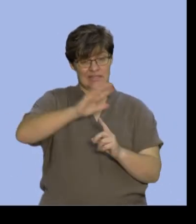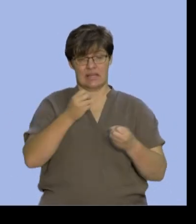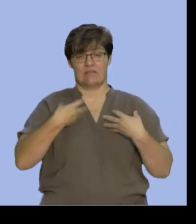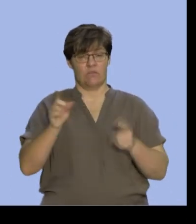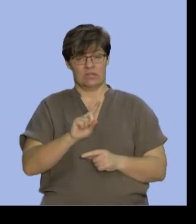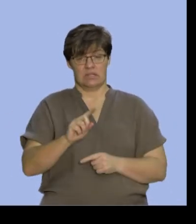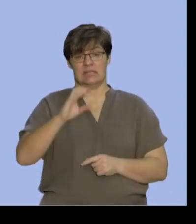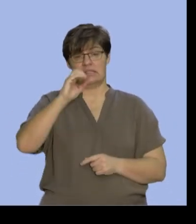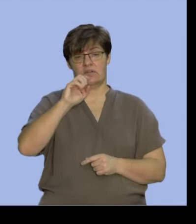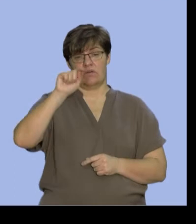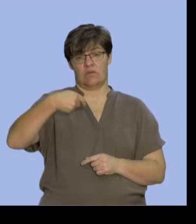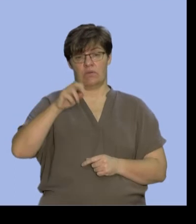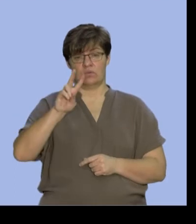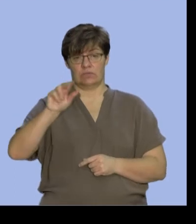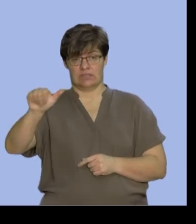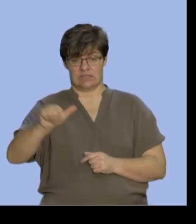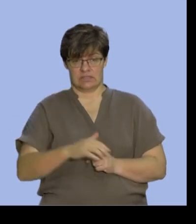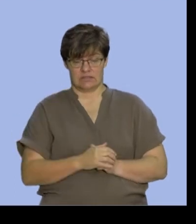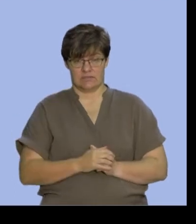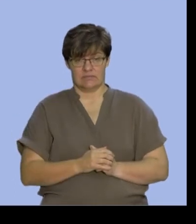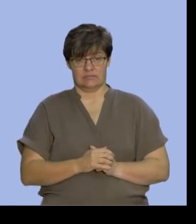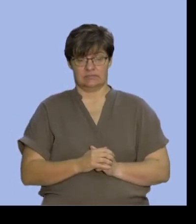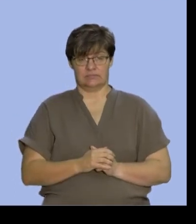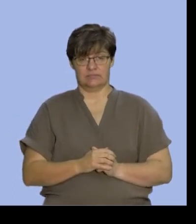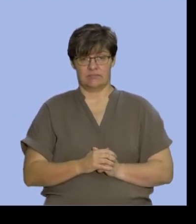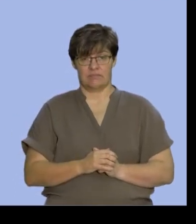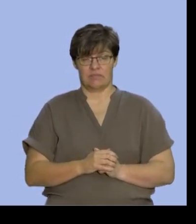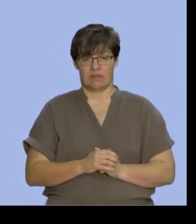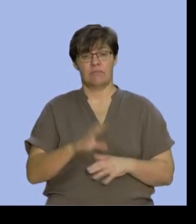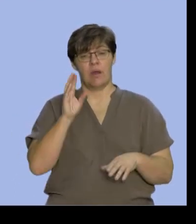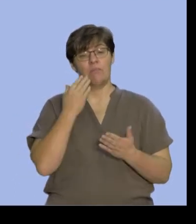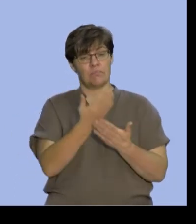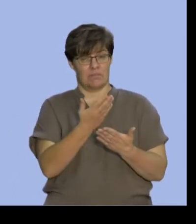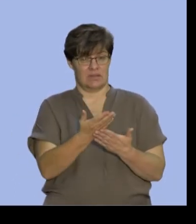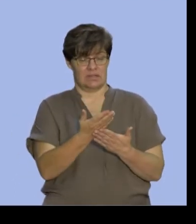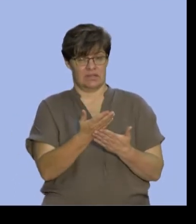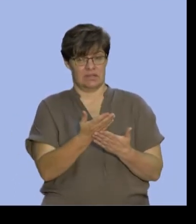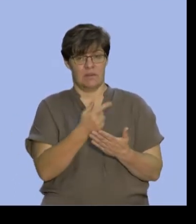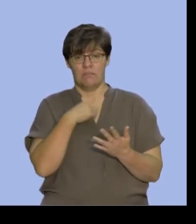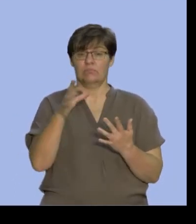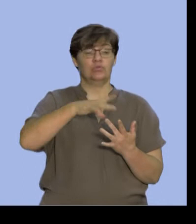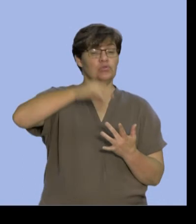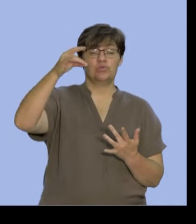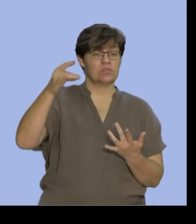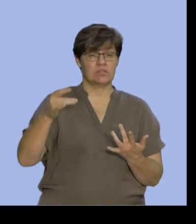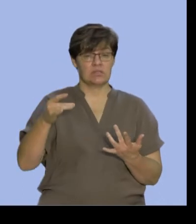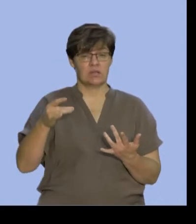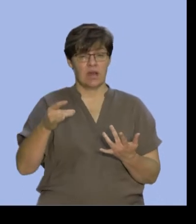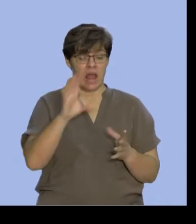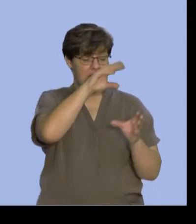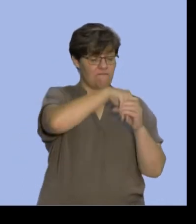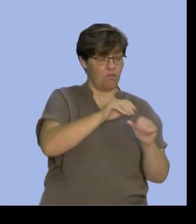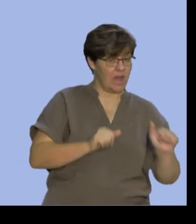,26. So, there I've got the probability of choosing something that's not in A